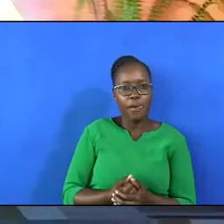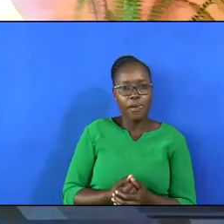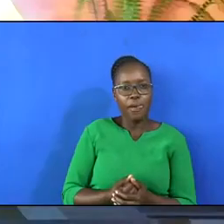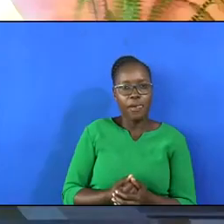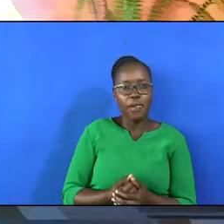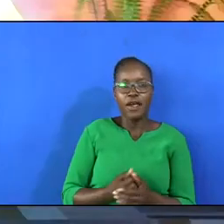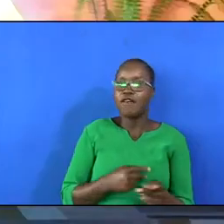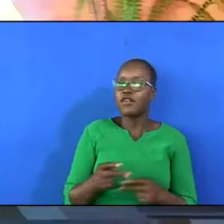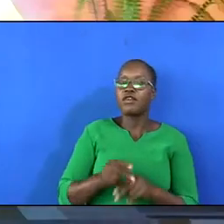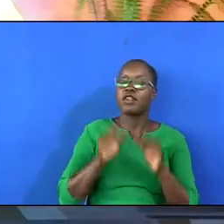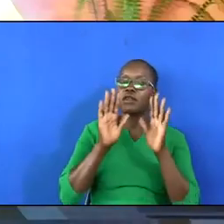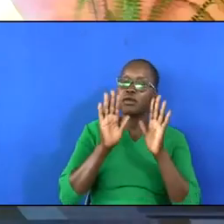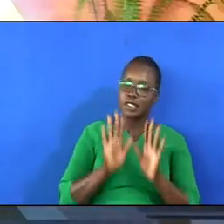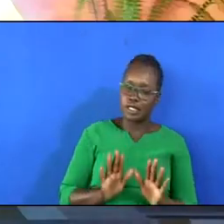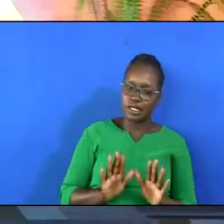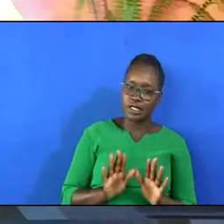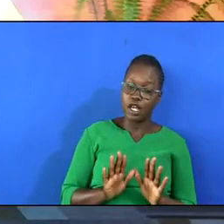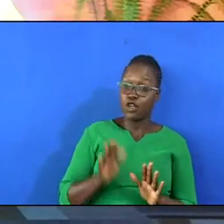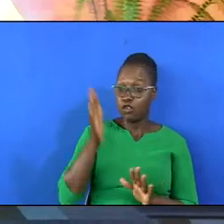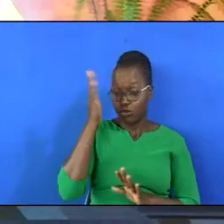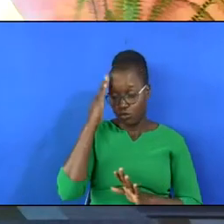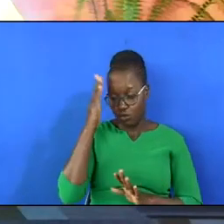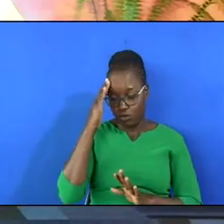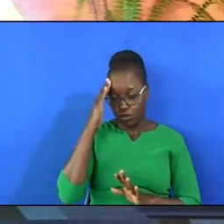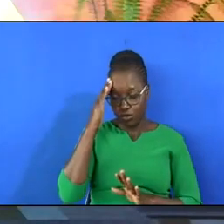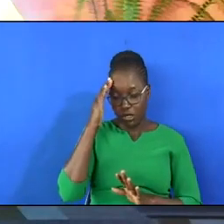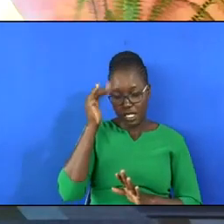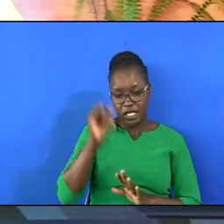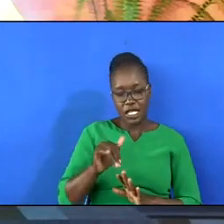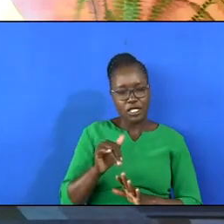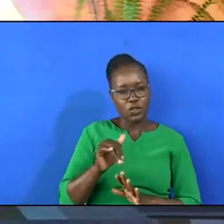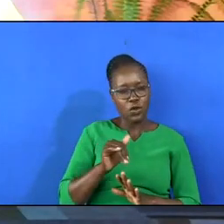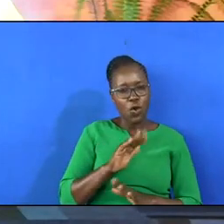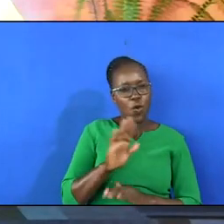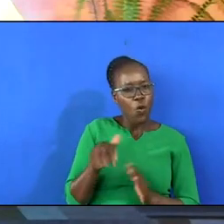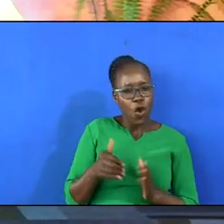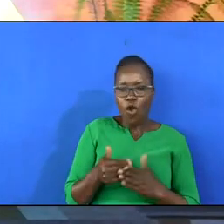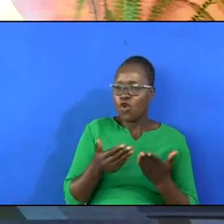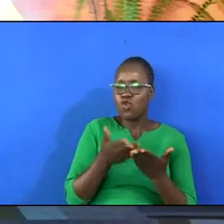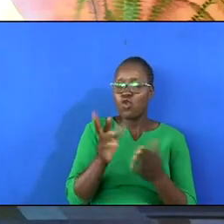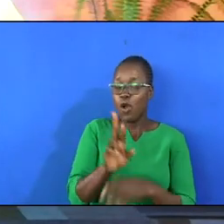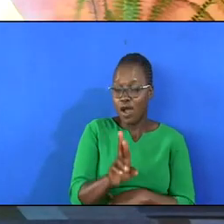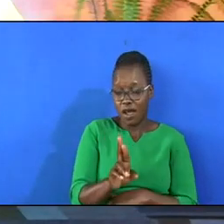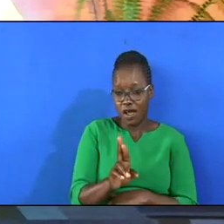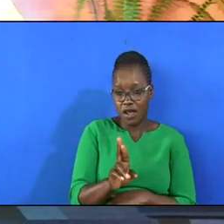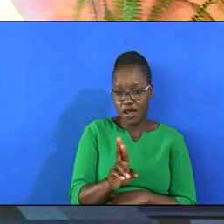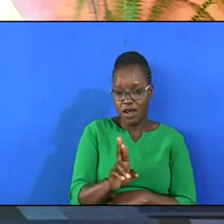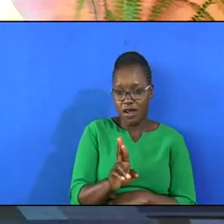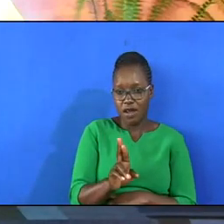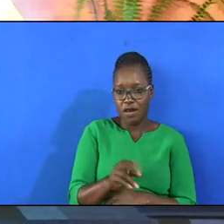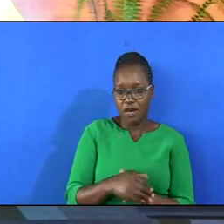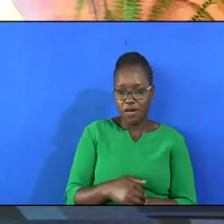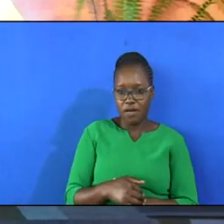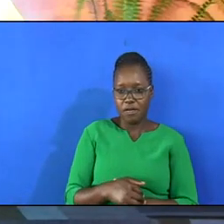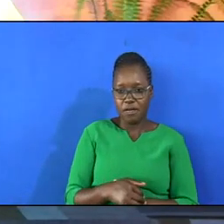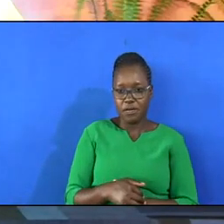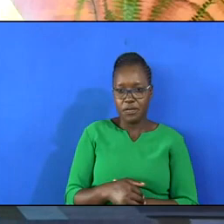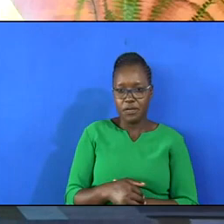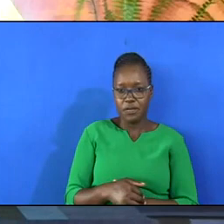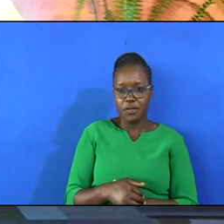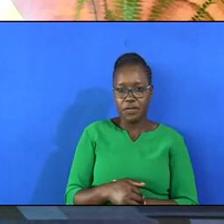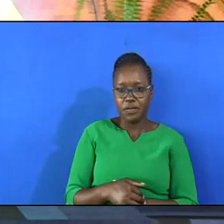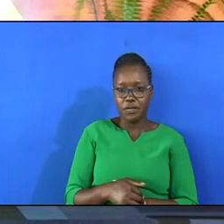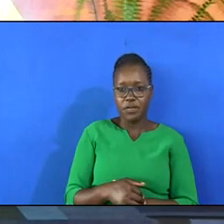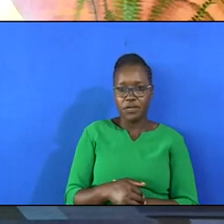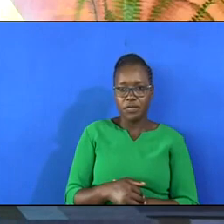destabilized. Do you know that with all that you are, 500